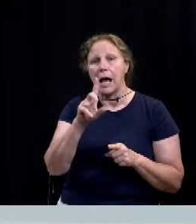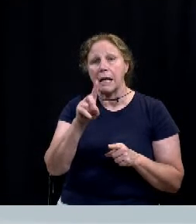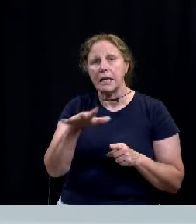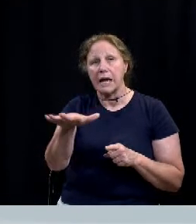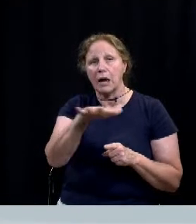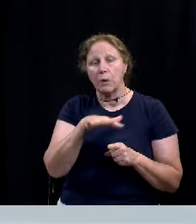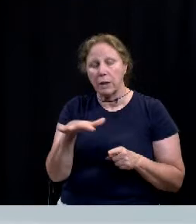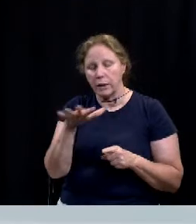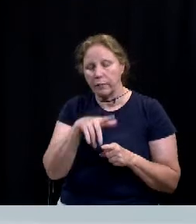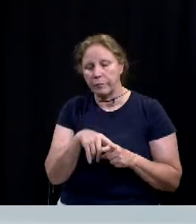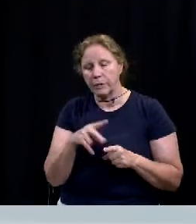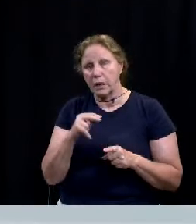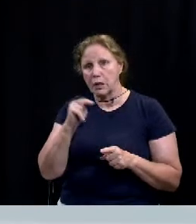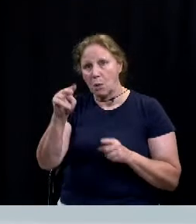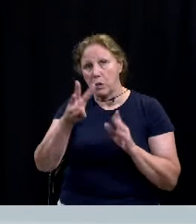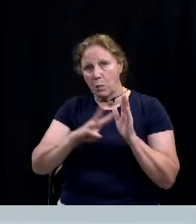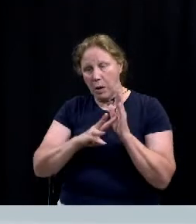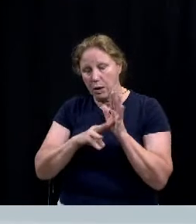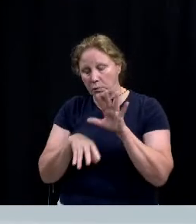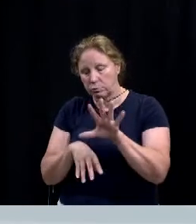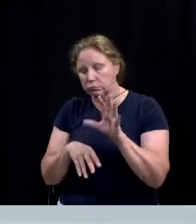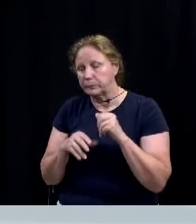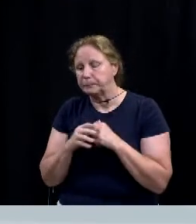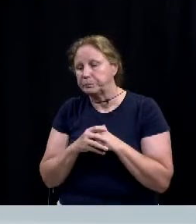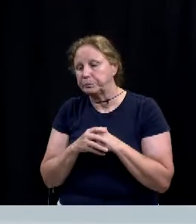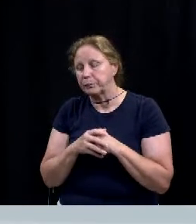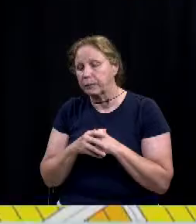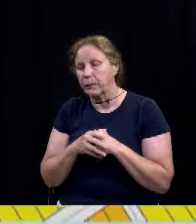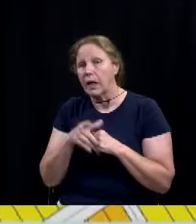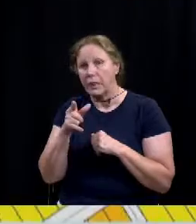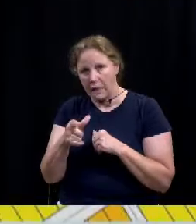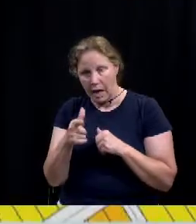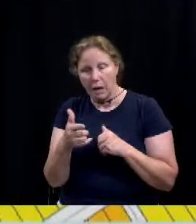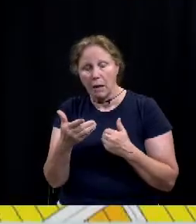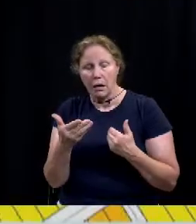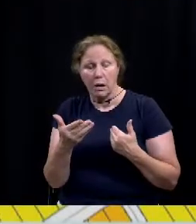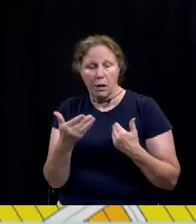In North Waco, they are proposing